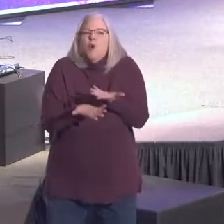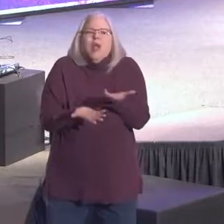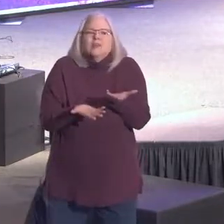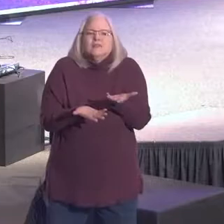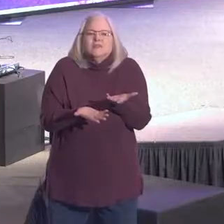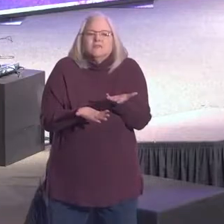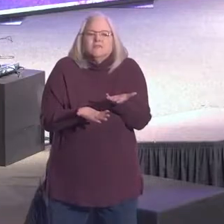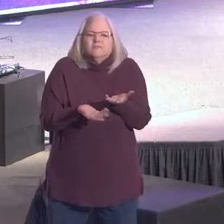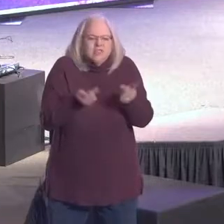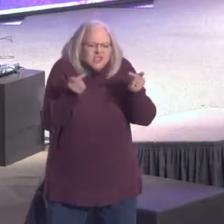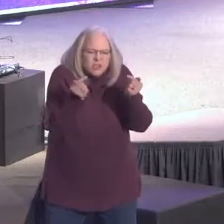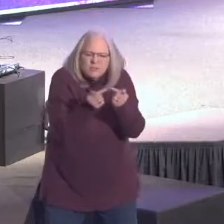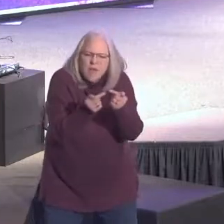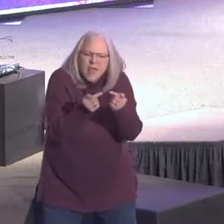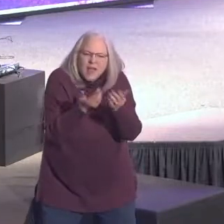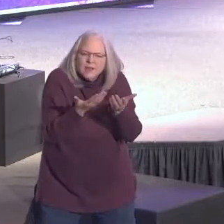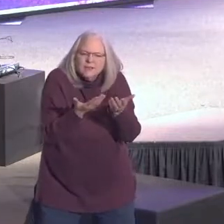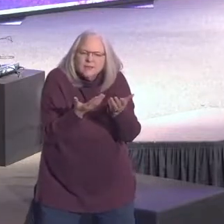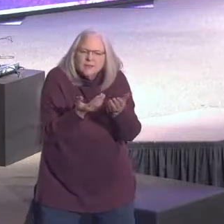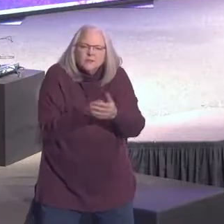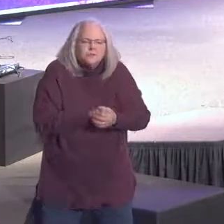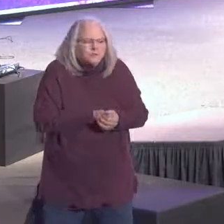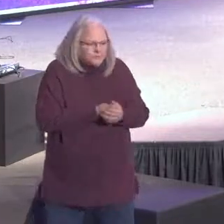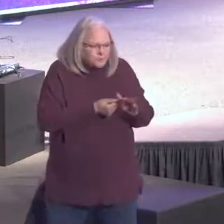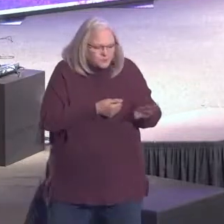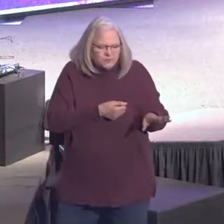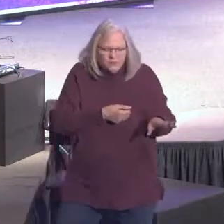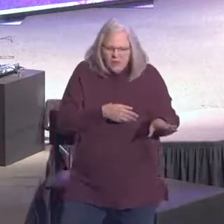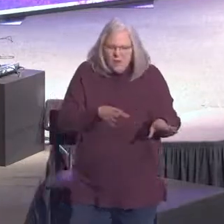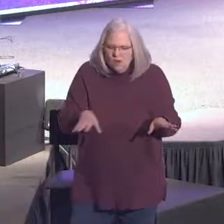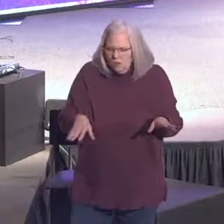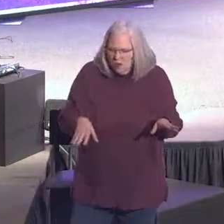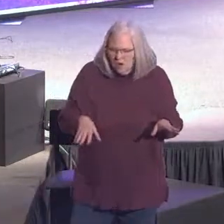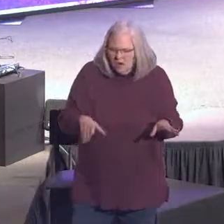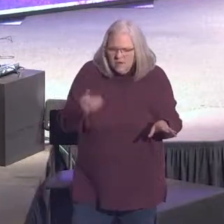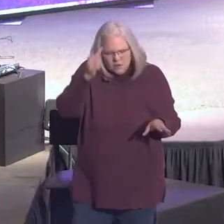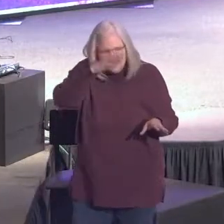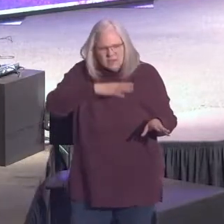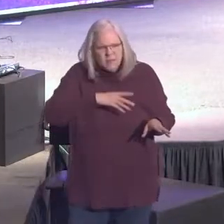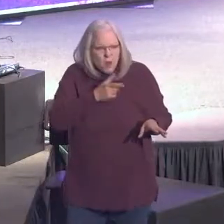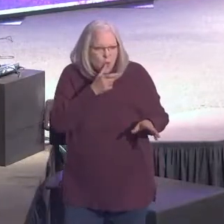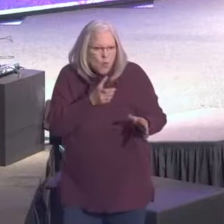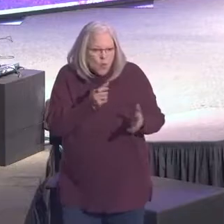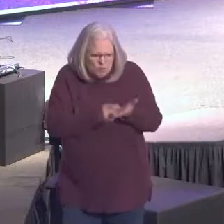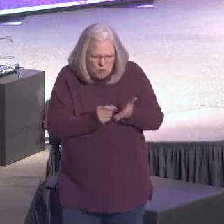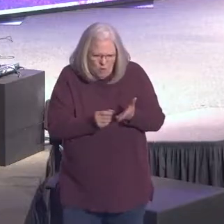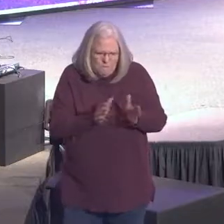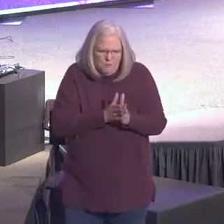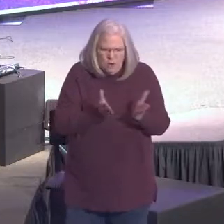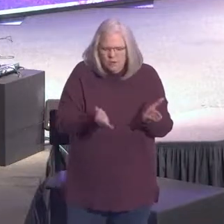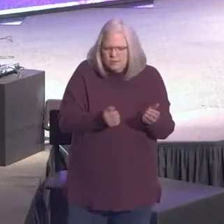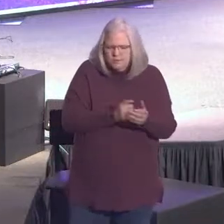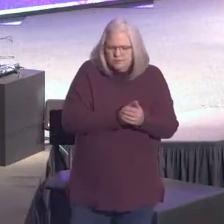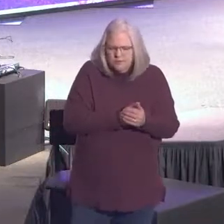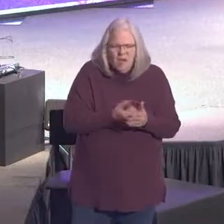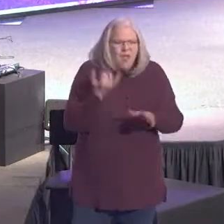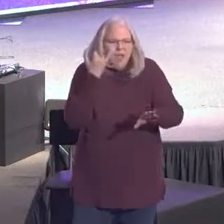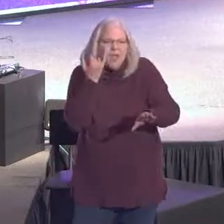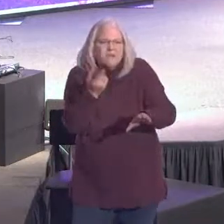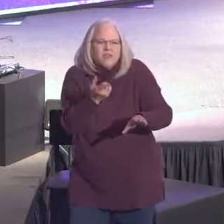pain in life. Actually, Louis Giglio, one of his books said, if you're gonna heal, you have to deal.